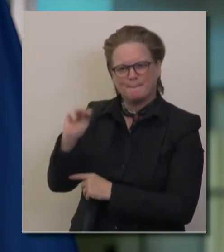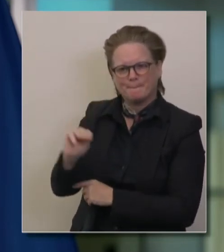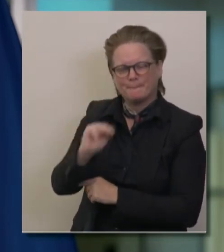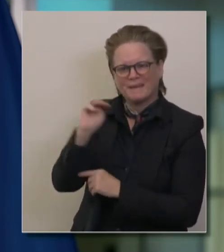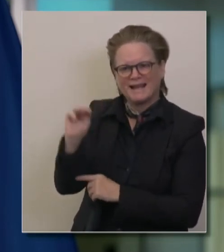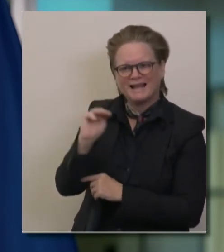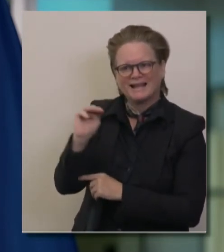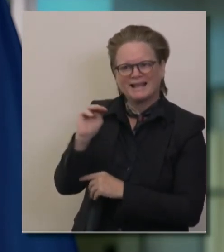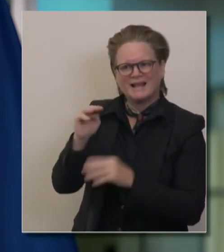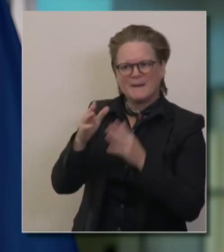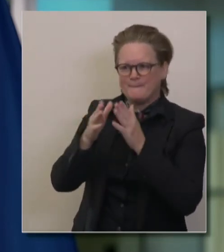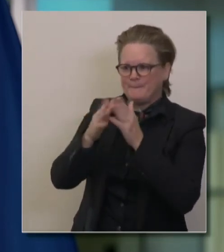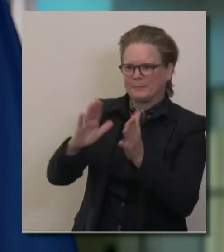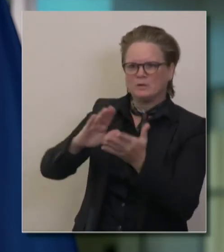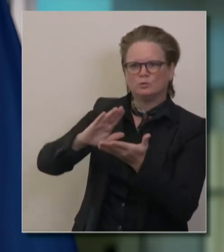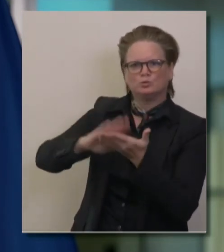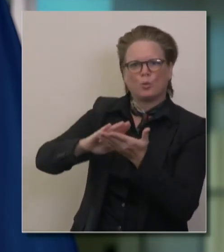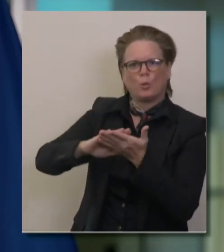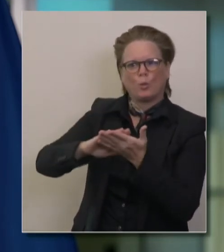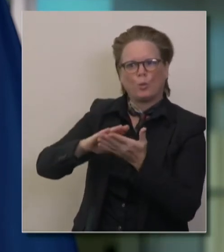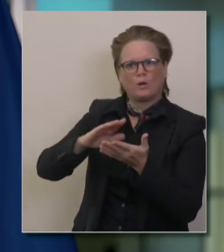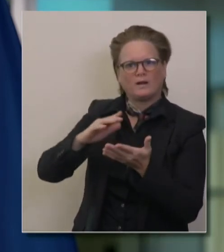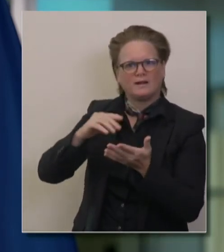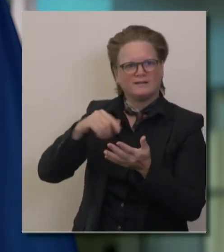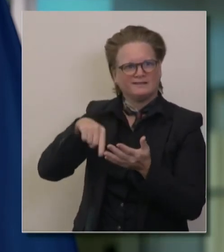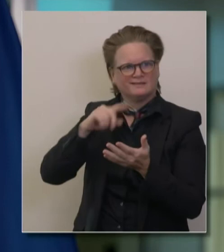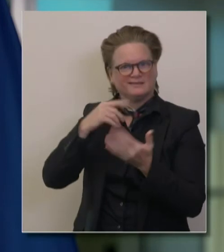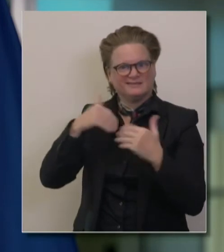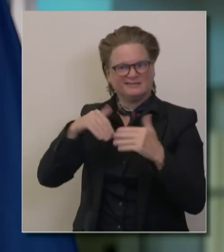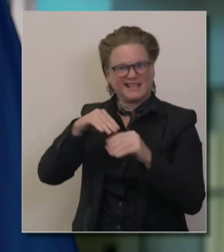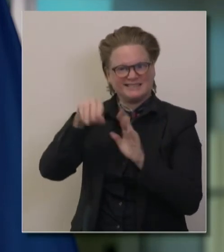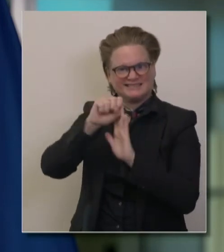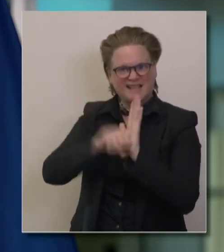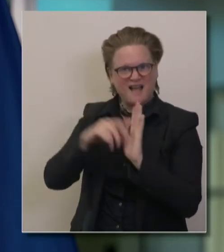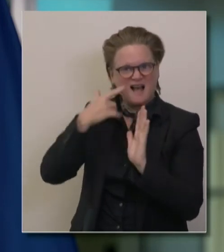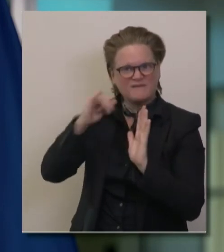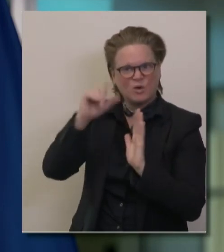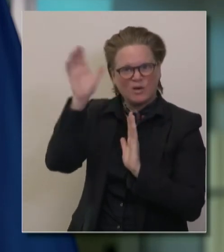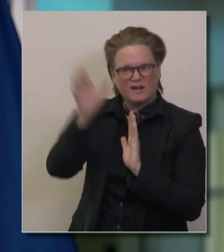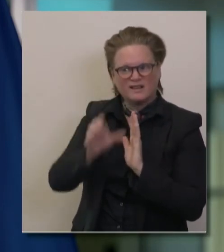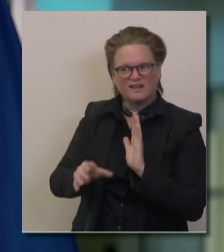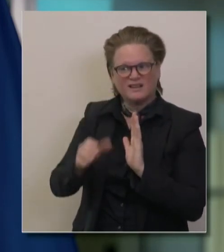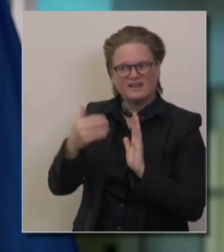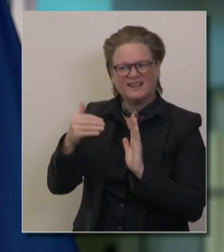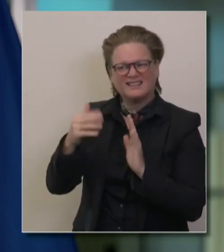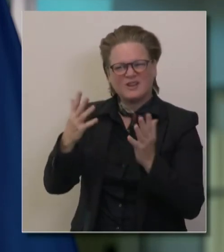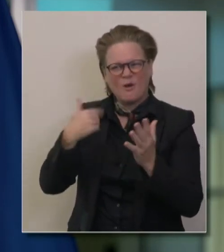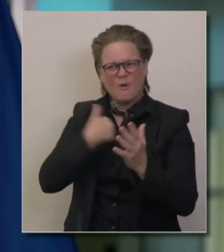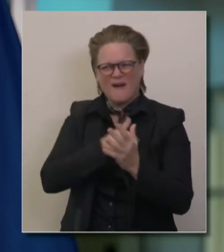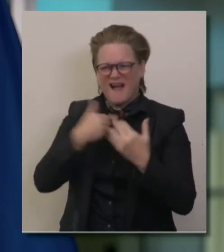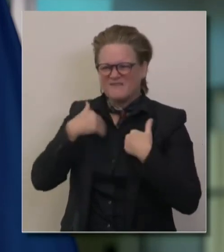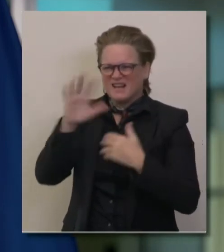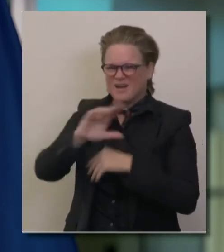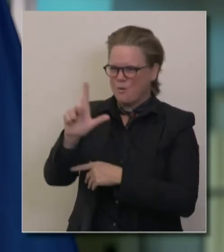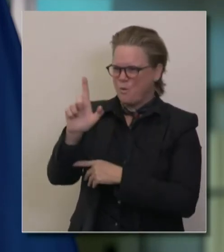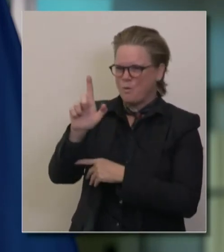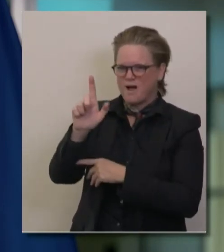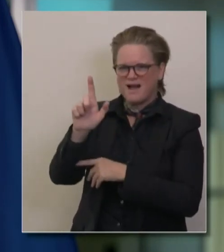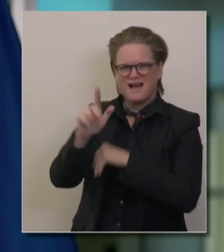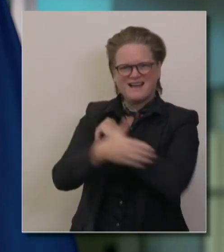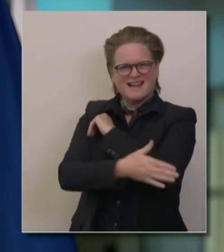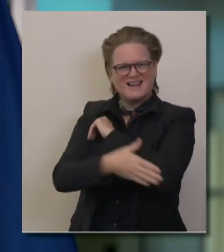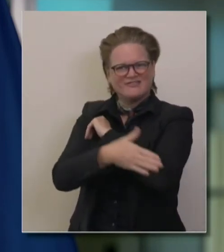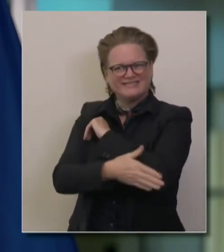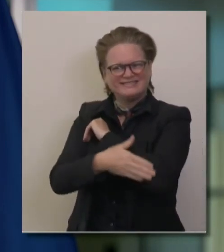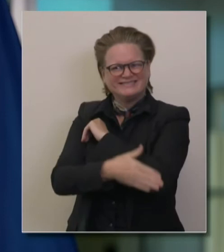counties in the state of California. There are 58 counties. 21 counties just a few weeks ago we announced that had